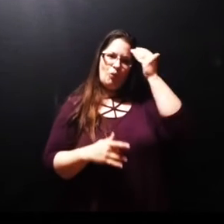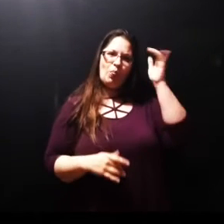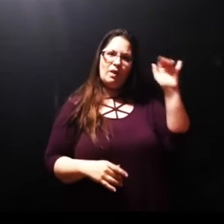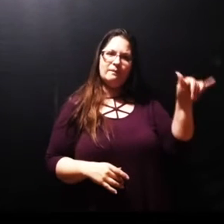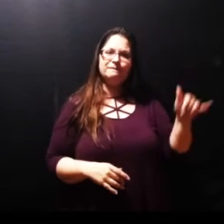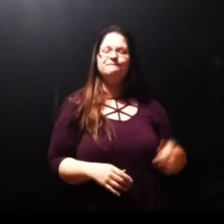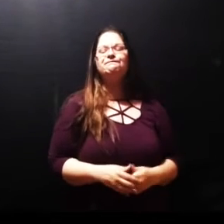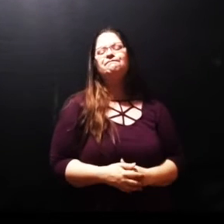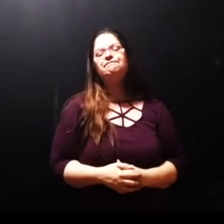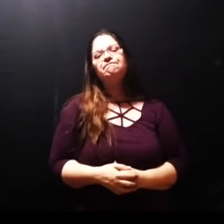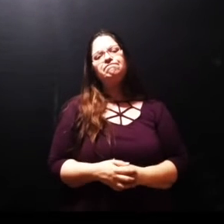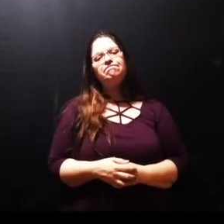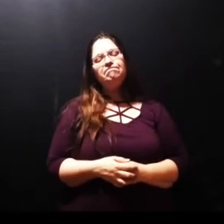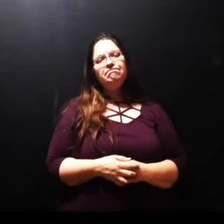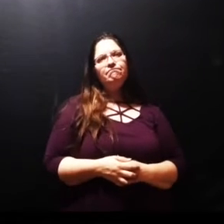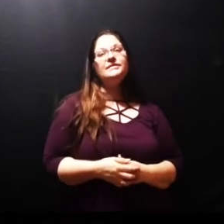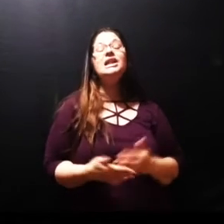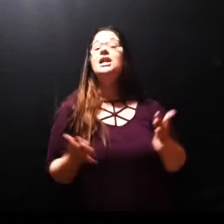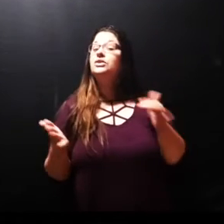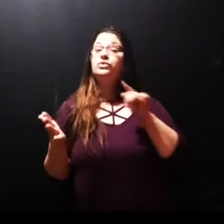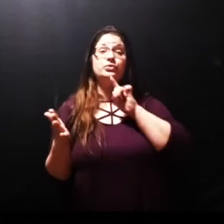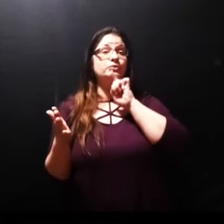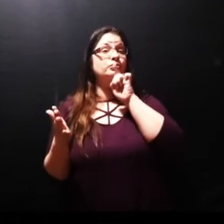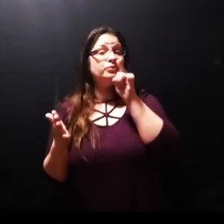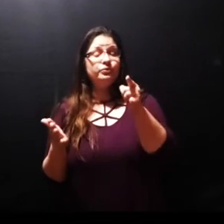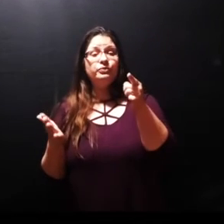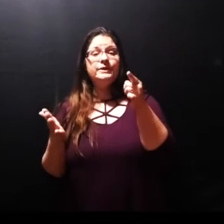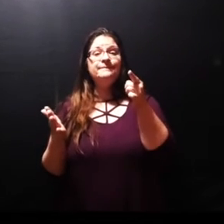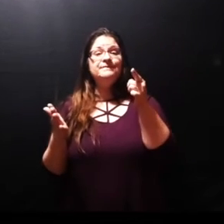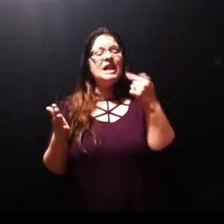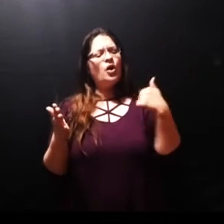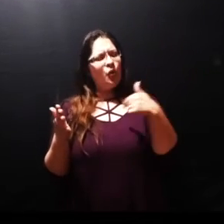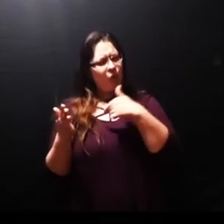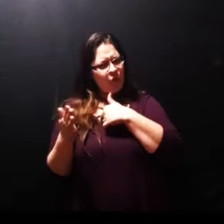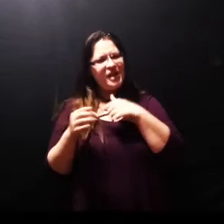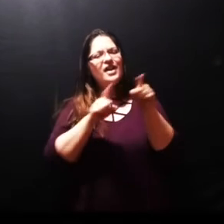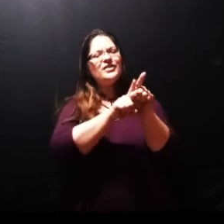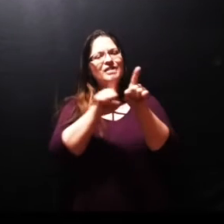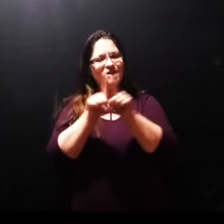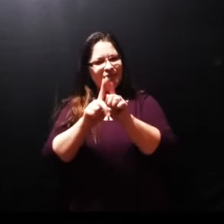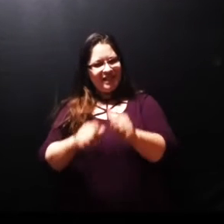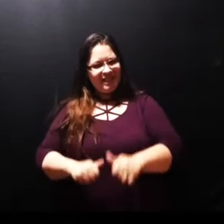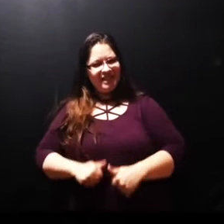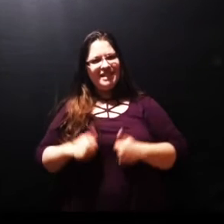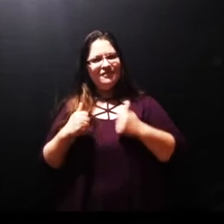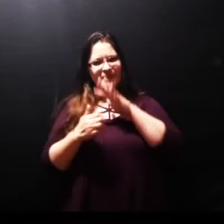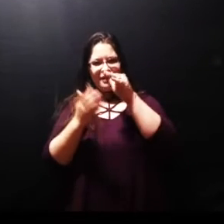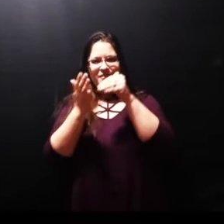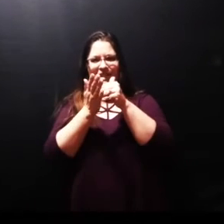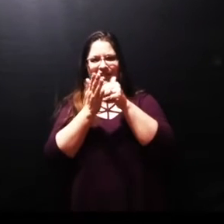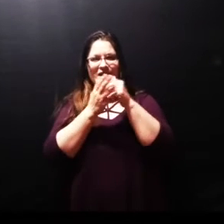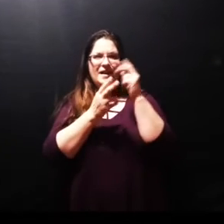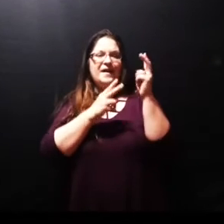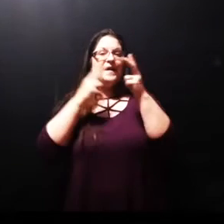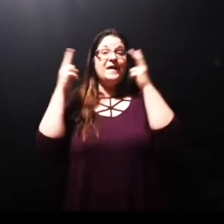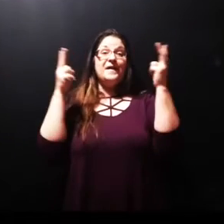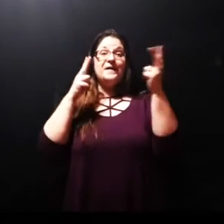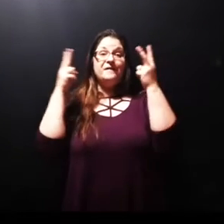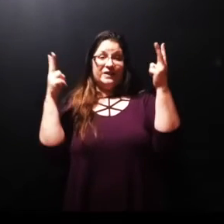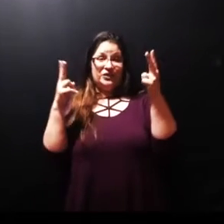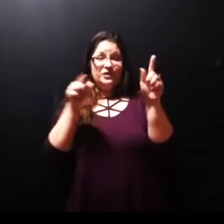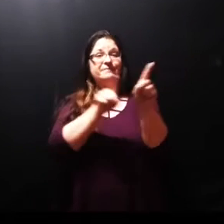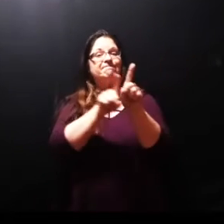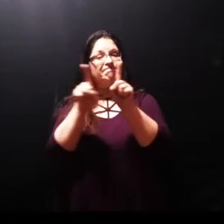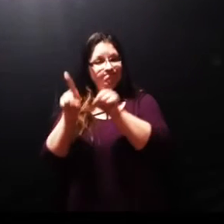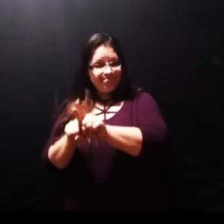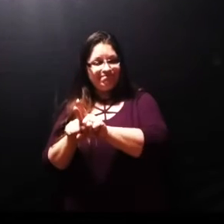from that moment so the statement is certainly true that we also live in victory you know I believe that's exactly why